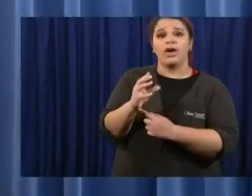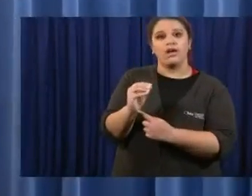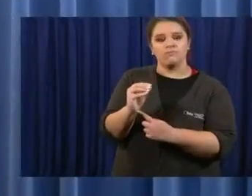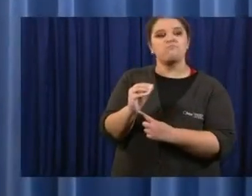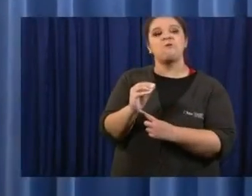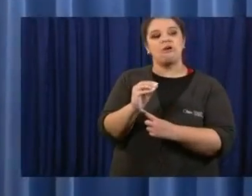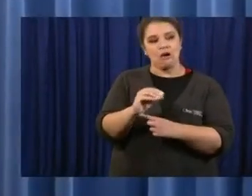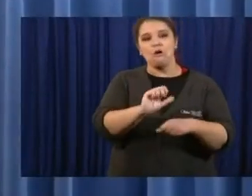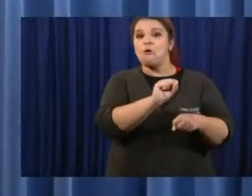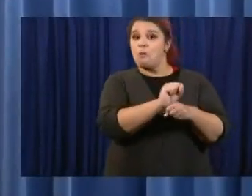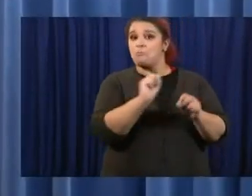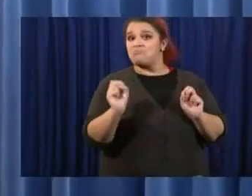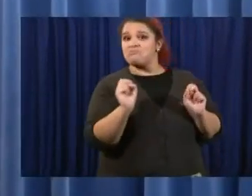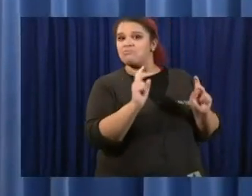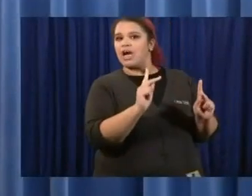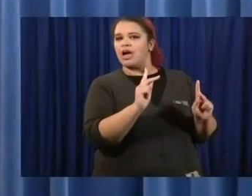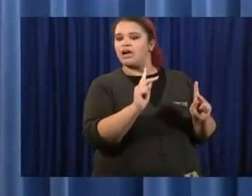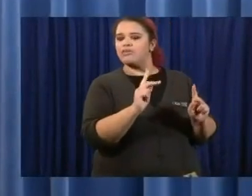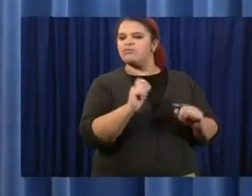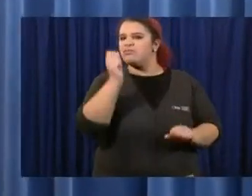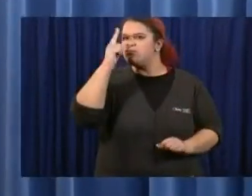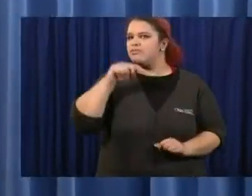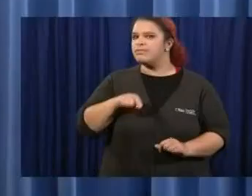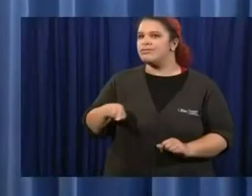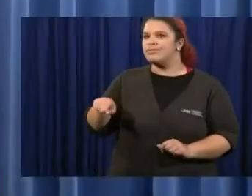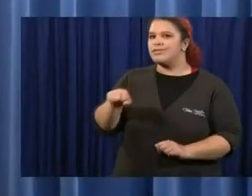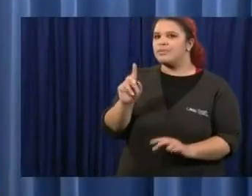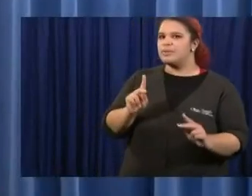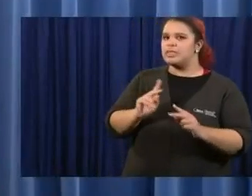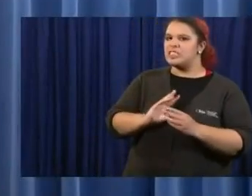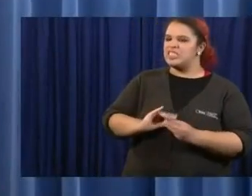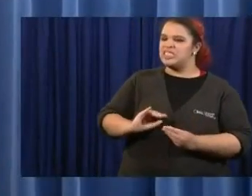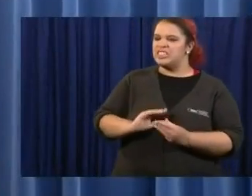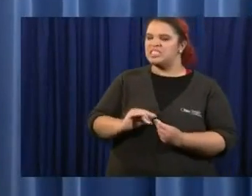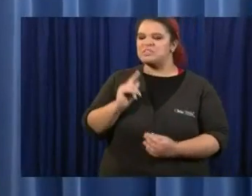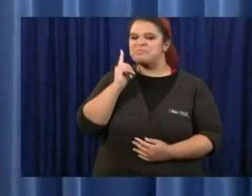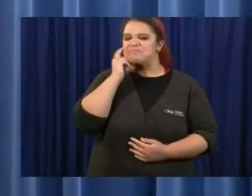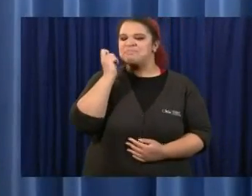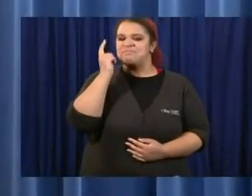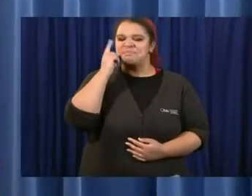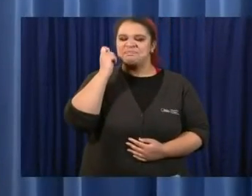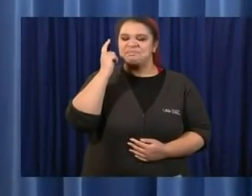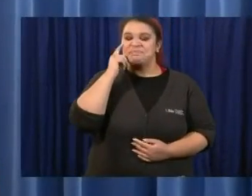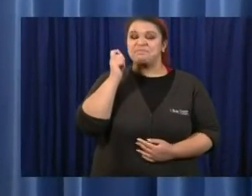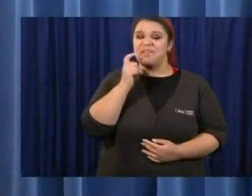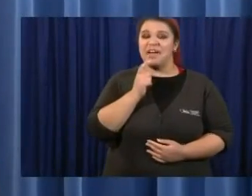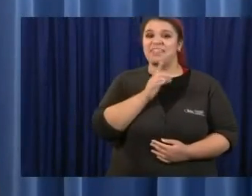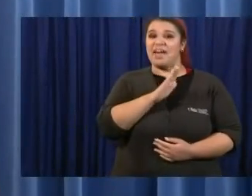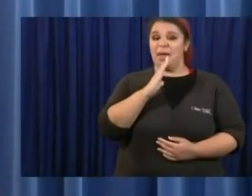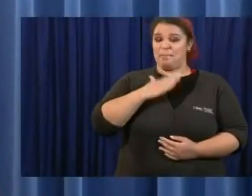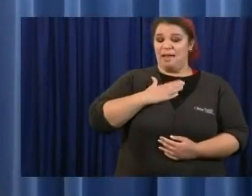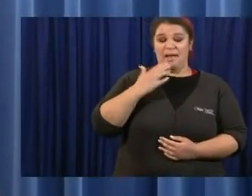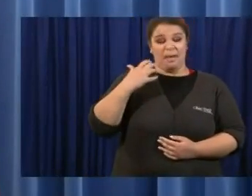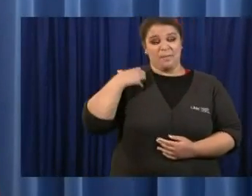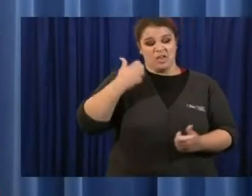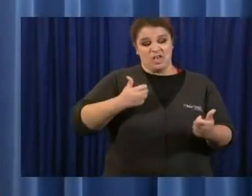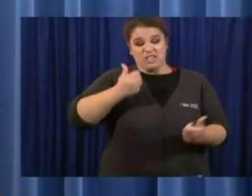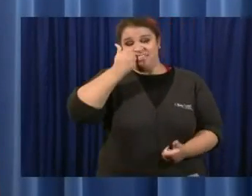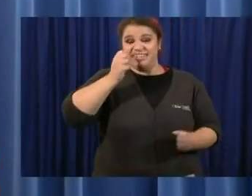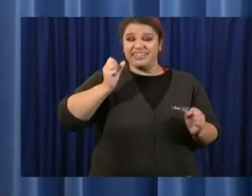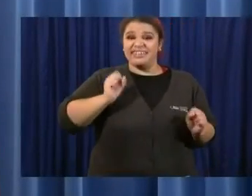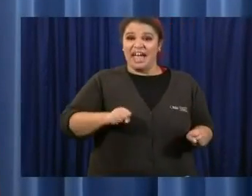of people who say they are skeptical that their employers are going to be able to satisfactorily meet all your guidelines to keep them safe.